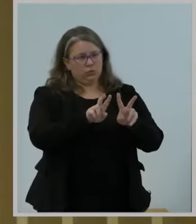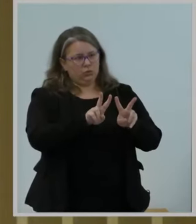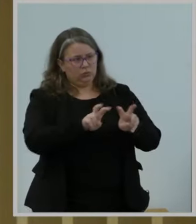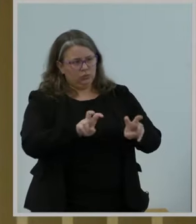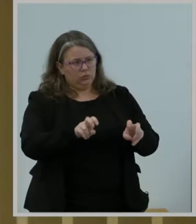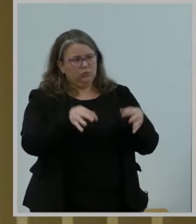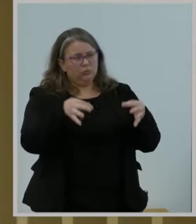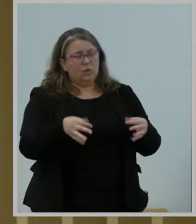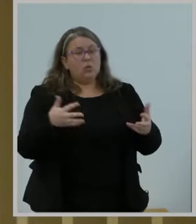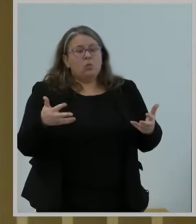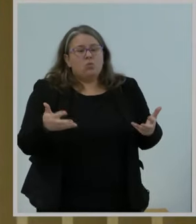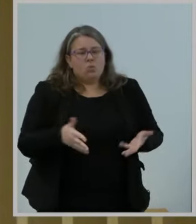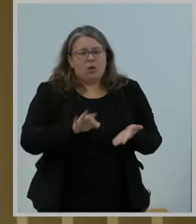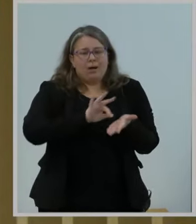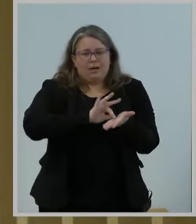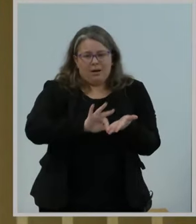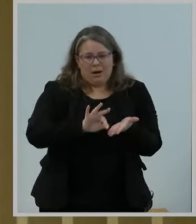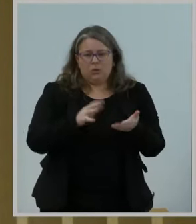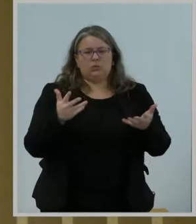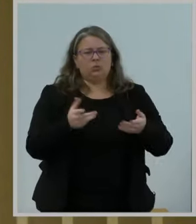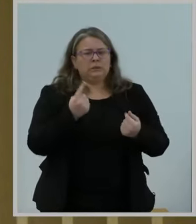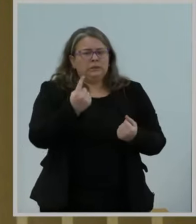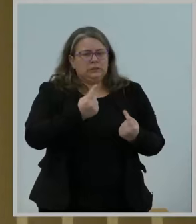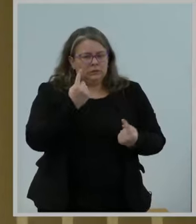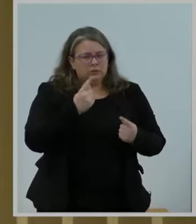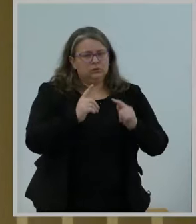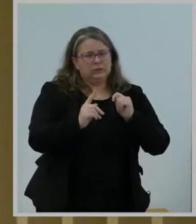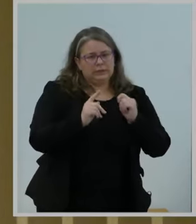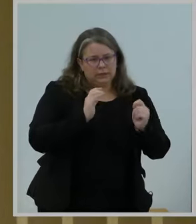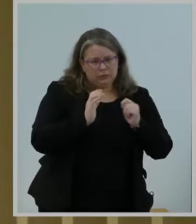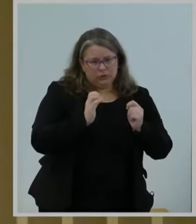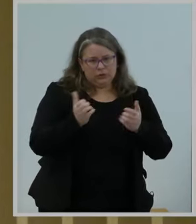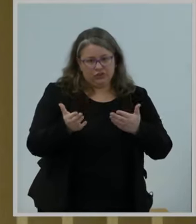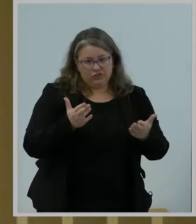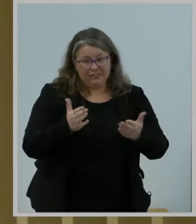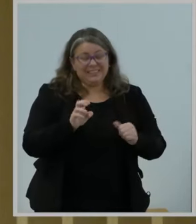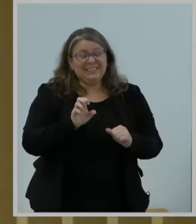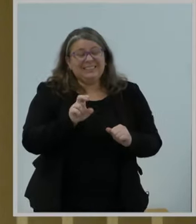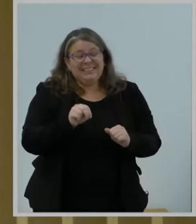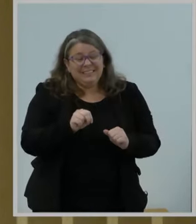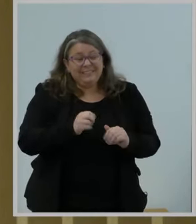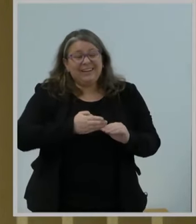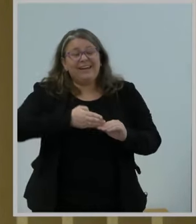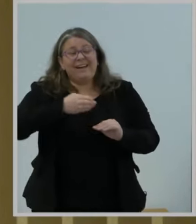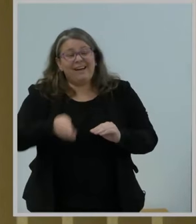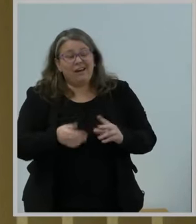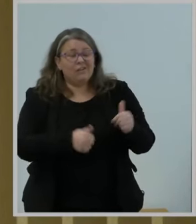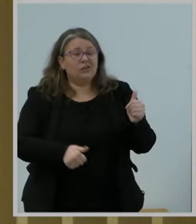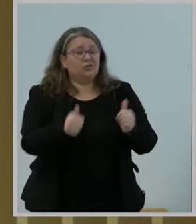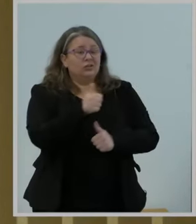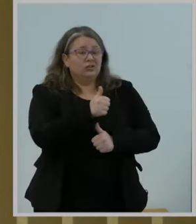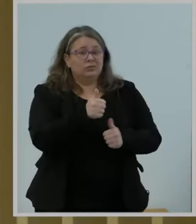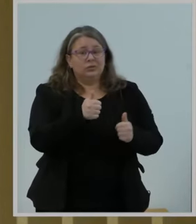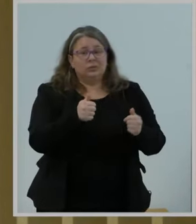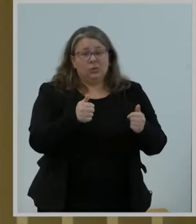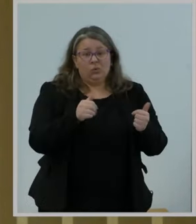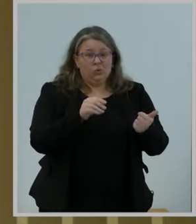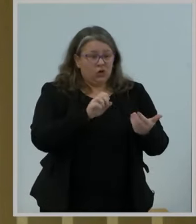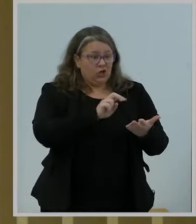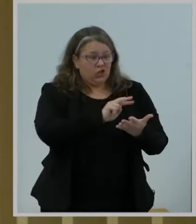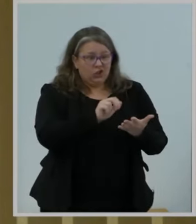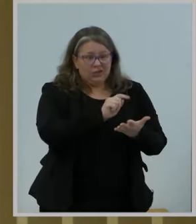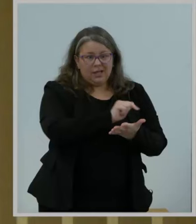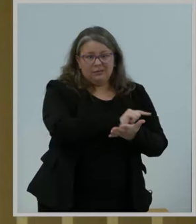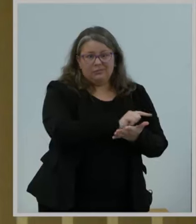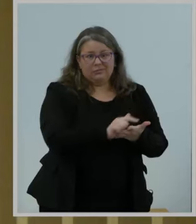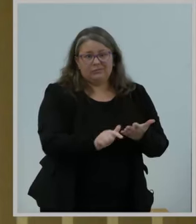It did so even after it decided a trilogy of cases viewed as the genesis of what we now